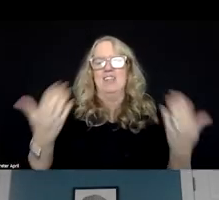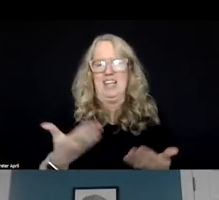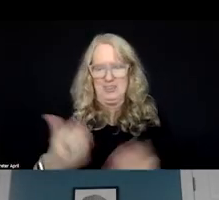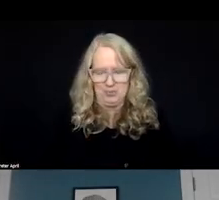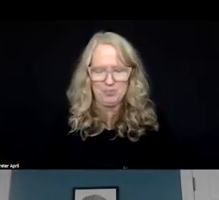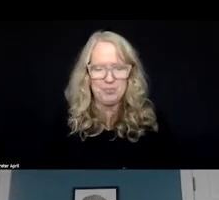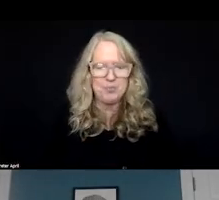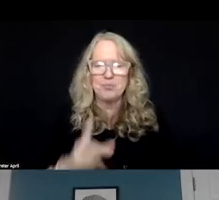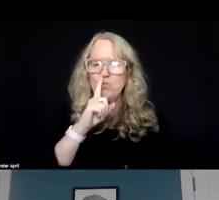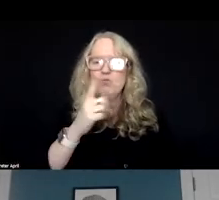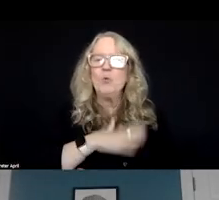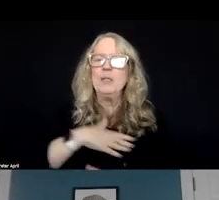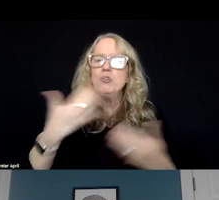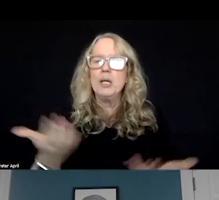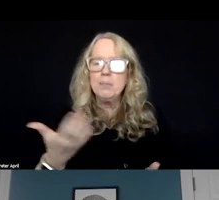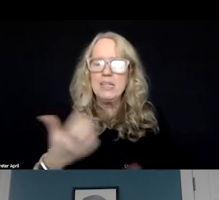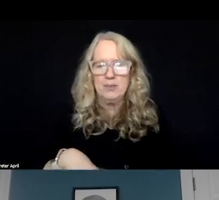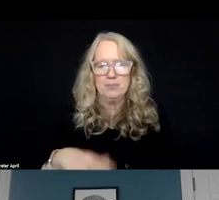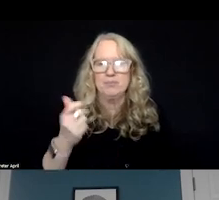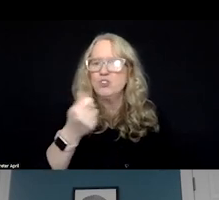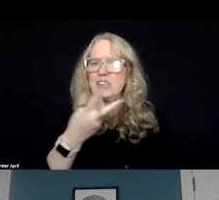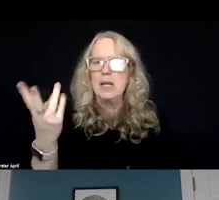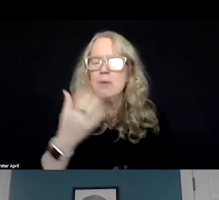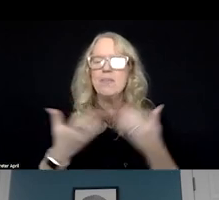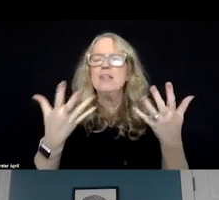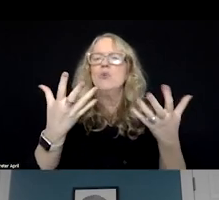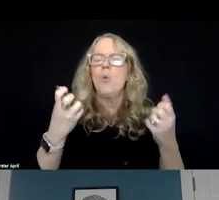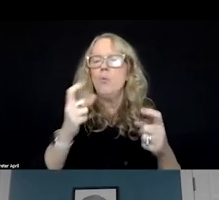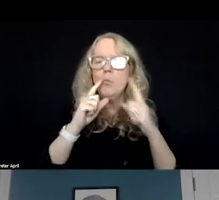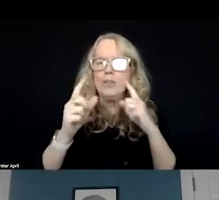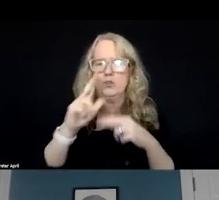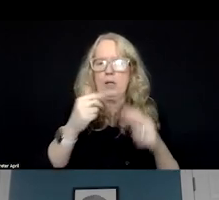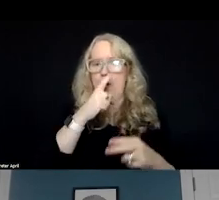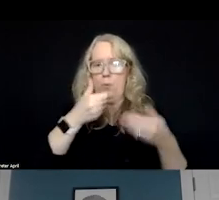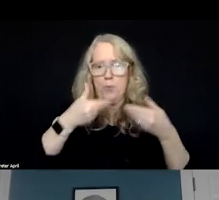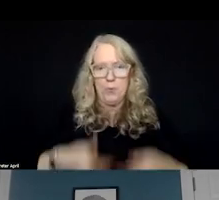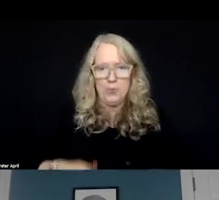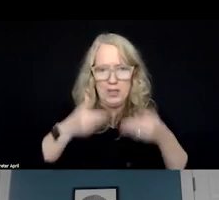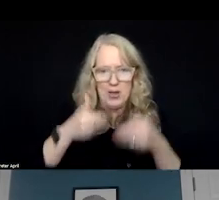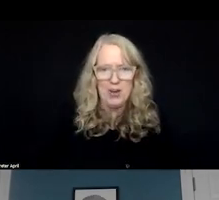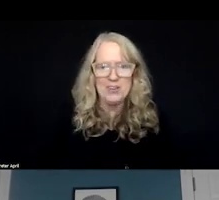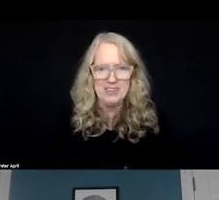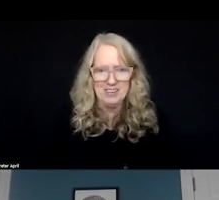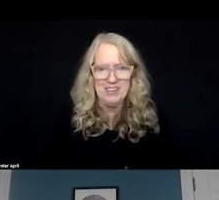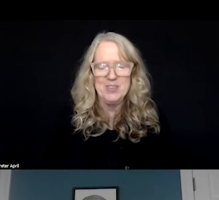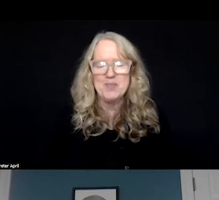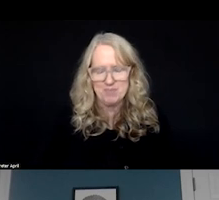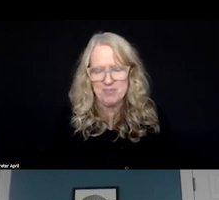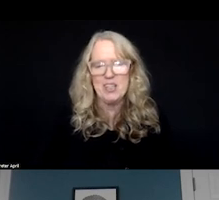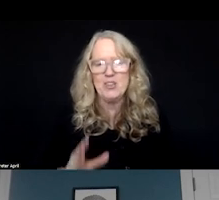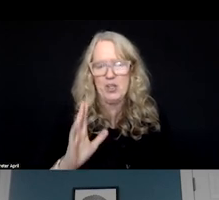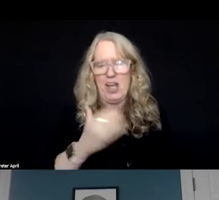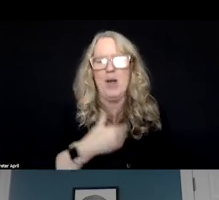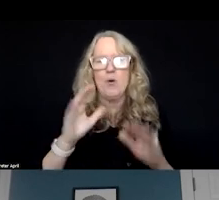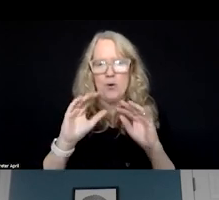Really appreciate being here. So, just a couple of things. I want to talk a little bit about who we are. So, we are a managed care organization.